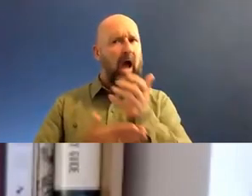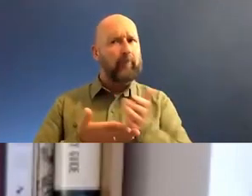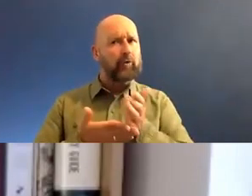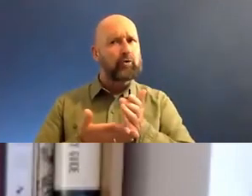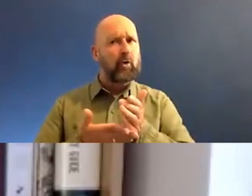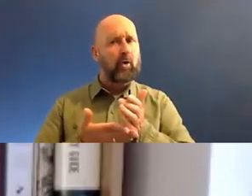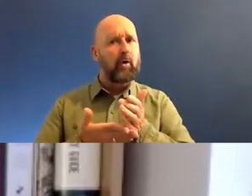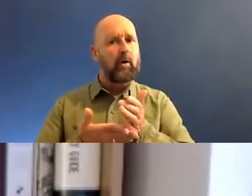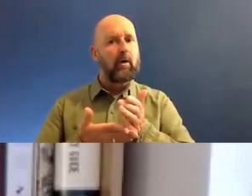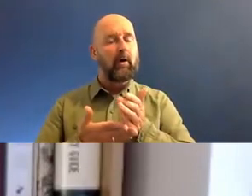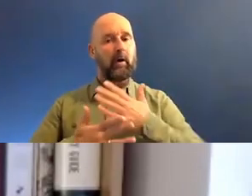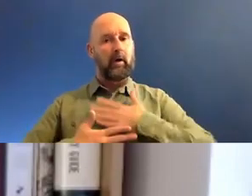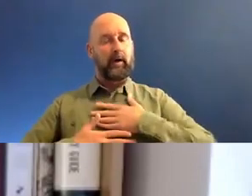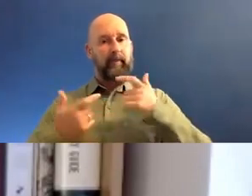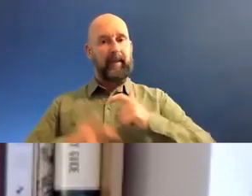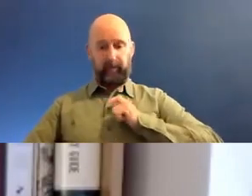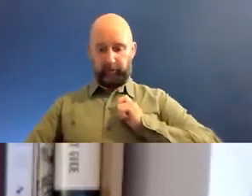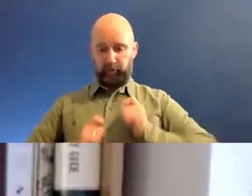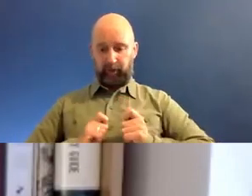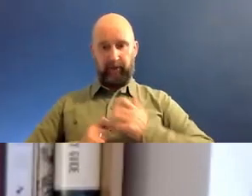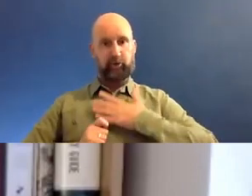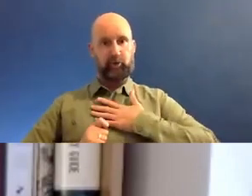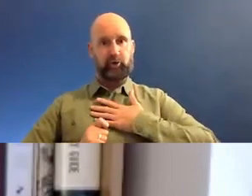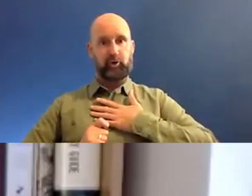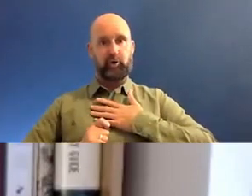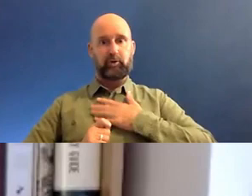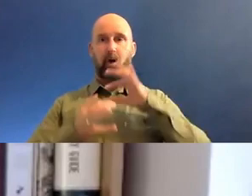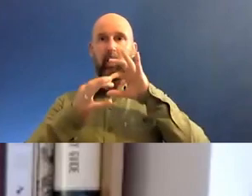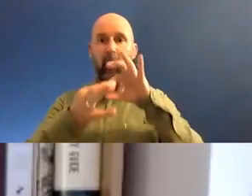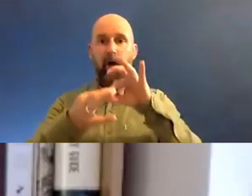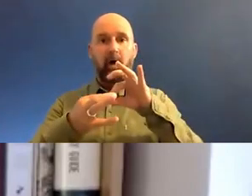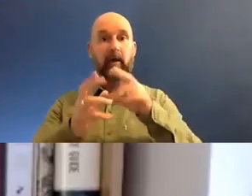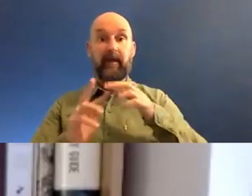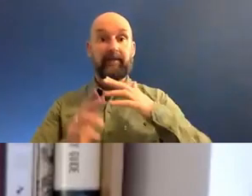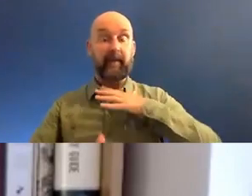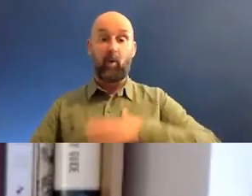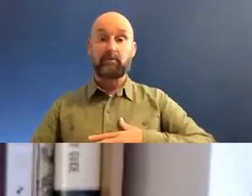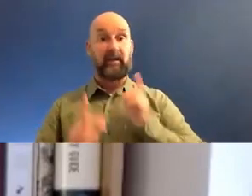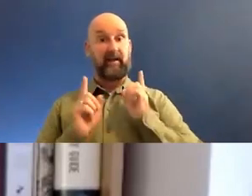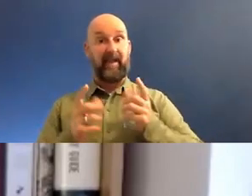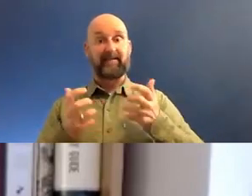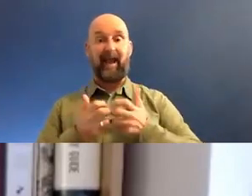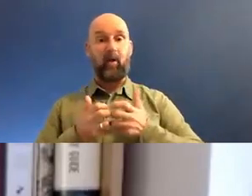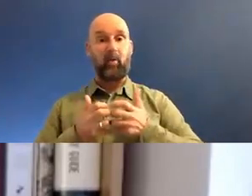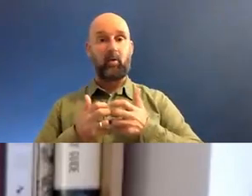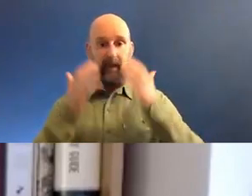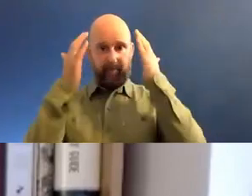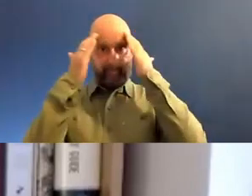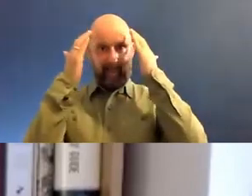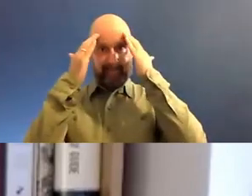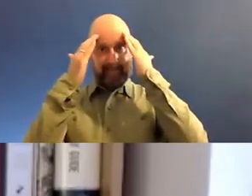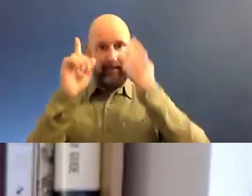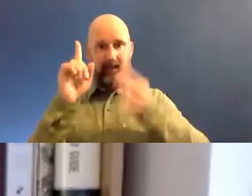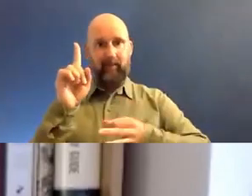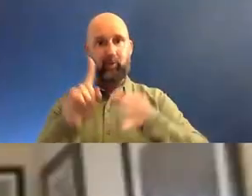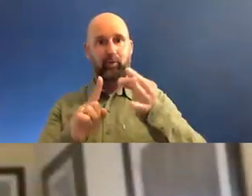then you're letting people change themselves if they wish to. Um, because we know that that's how to move hearts and mind, how to move minds is